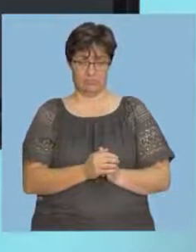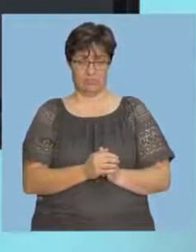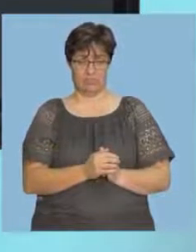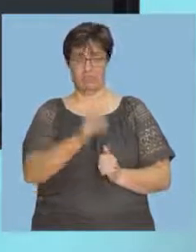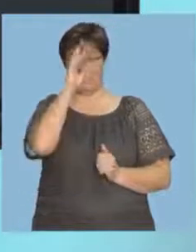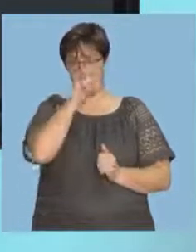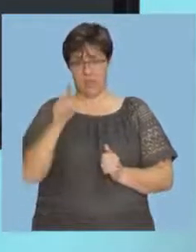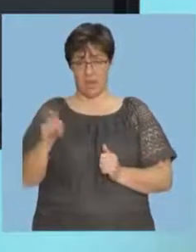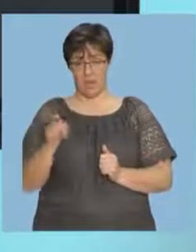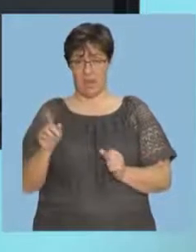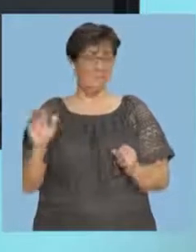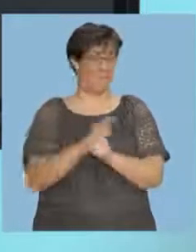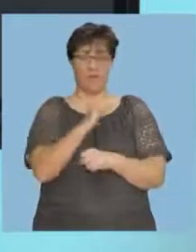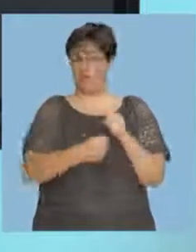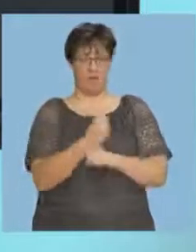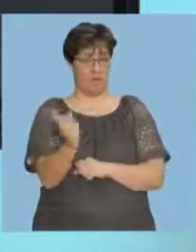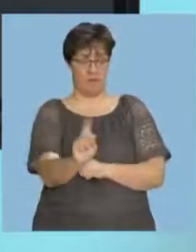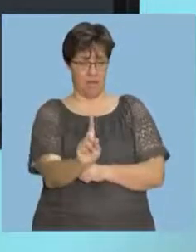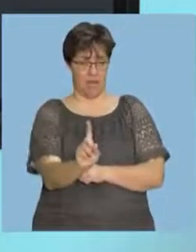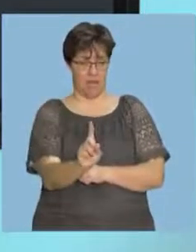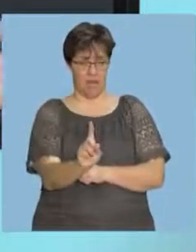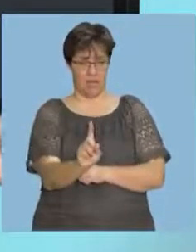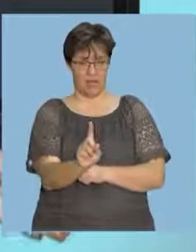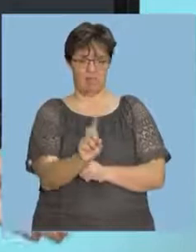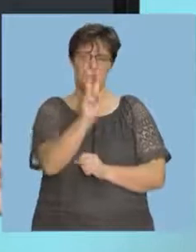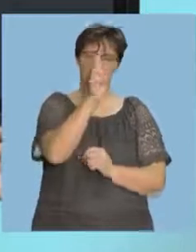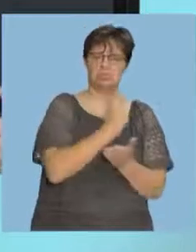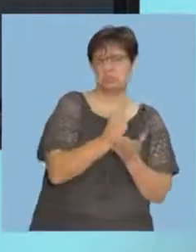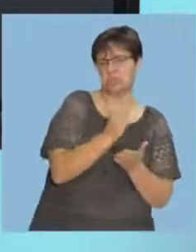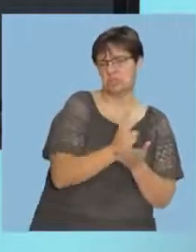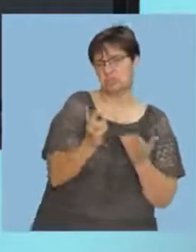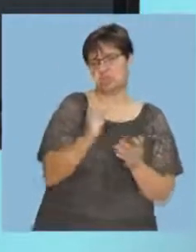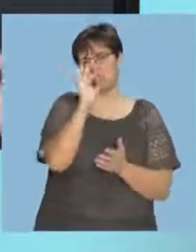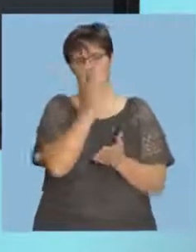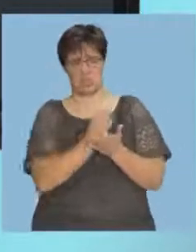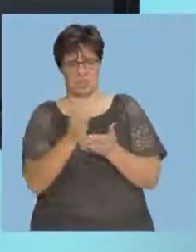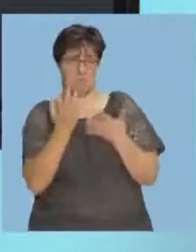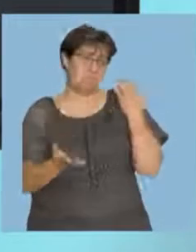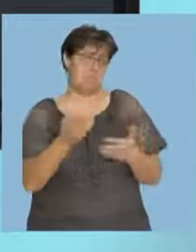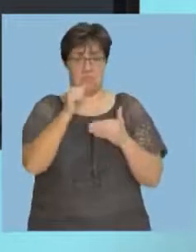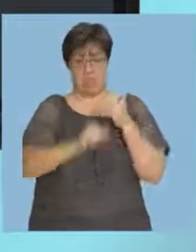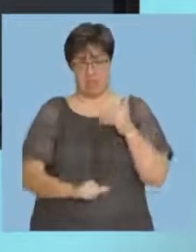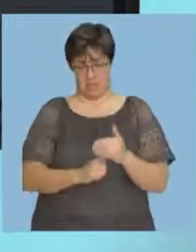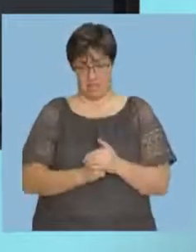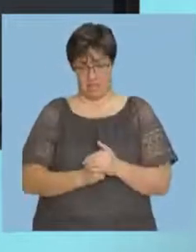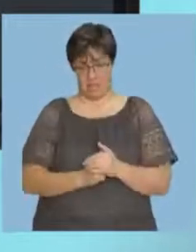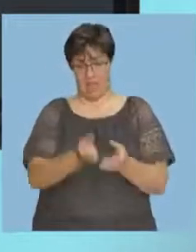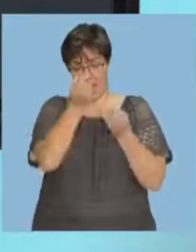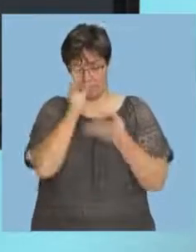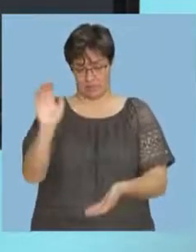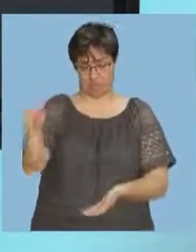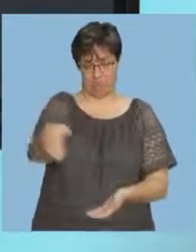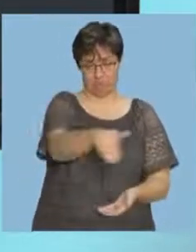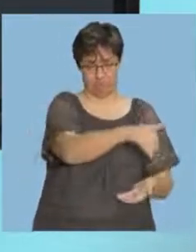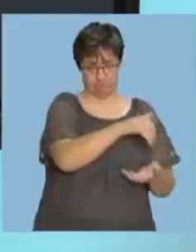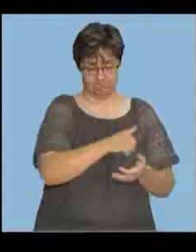Remember, this is not the whole year. It was two weeks, probably three weeks or a month of data collection.